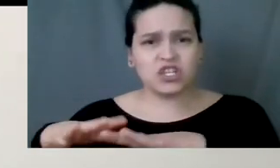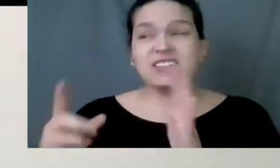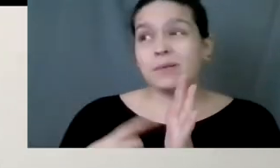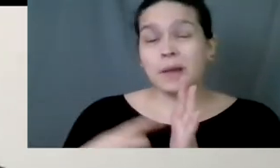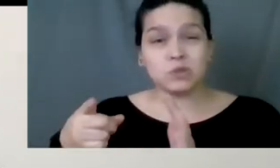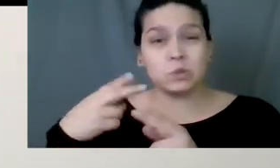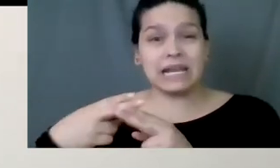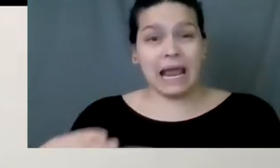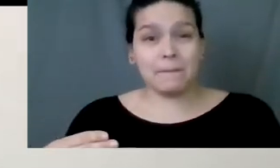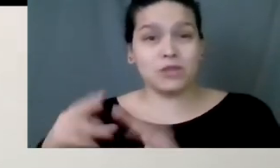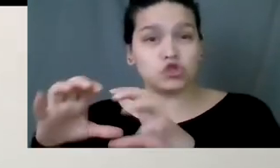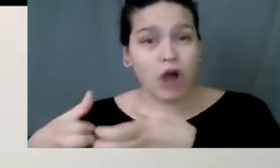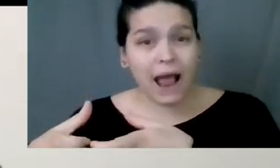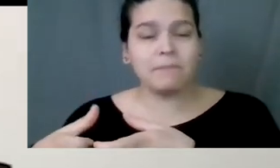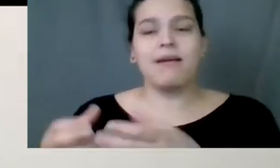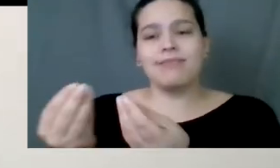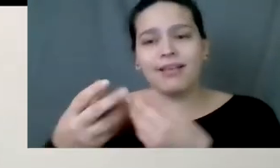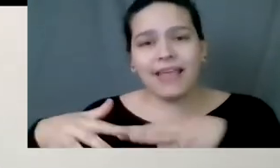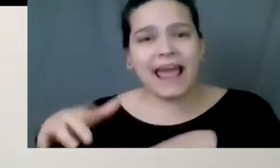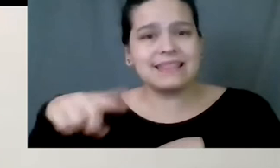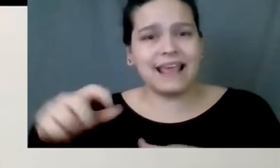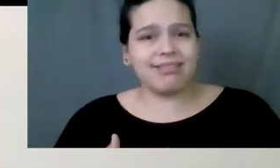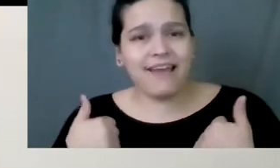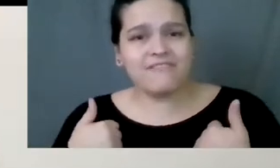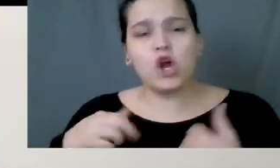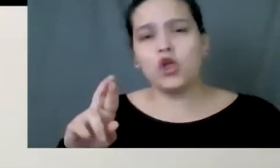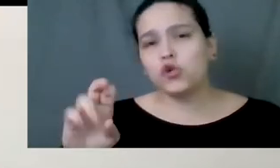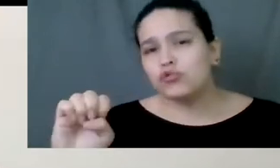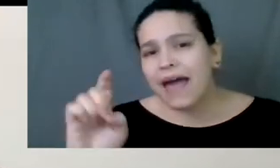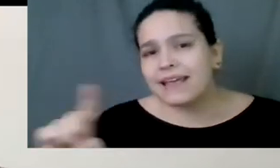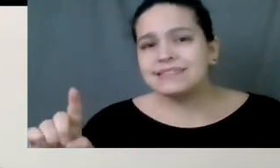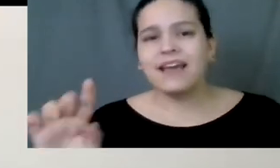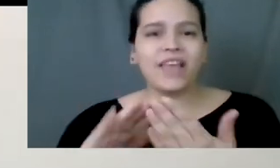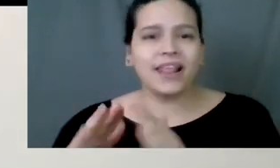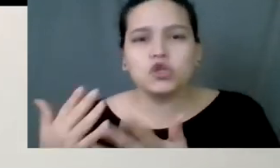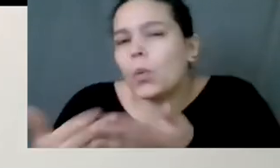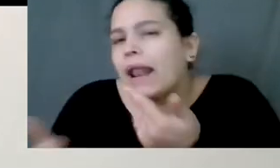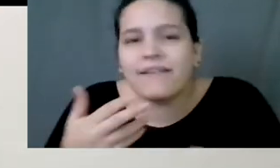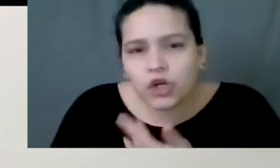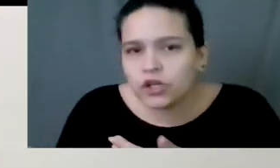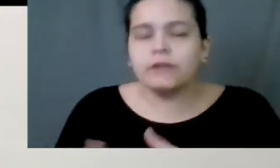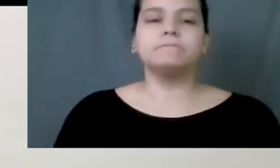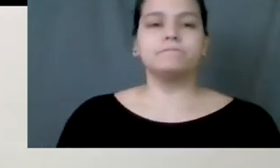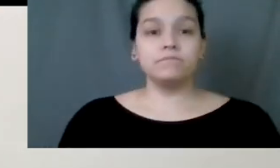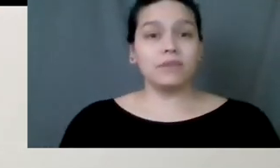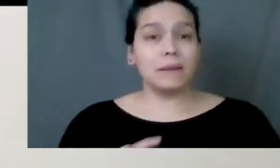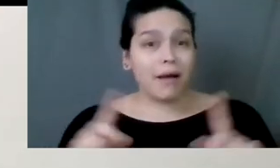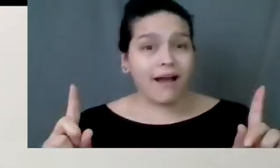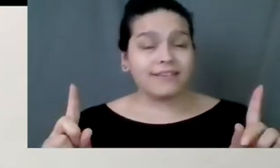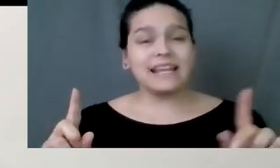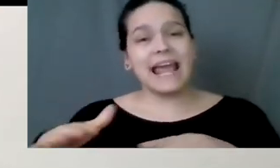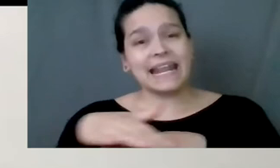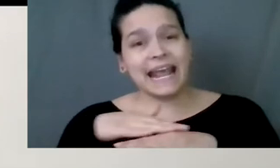do name name the tribe or the land, the land that they're in the res the village, what have you. So, however,